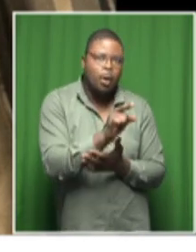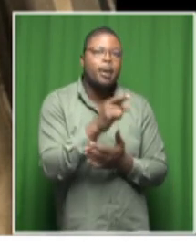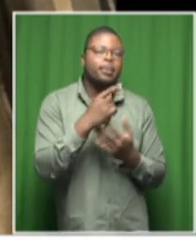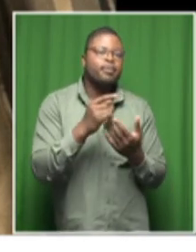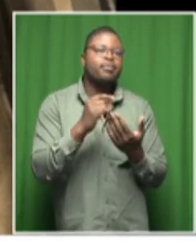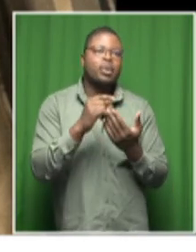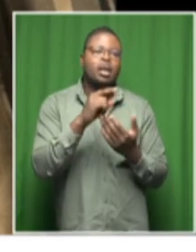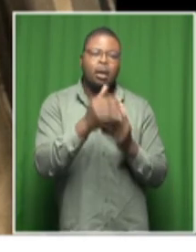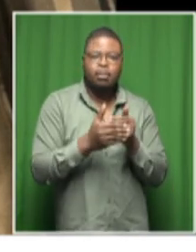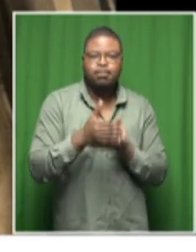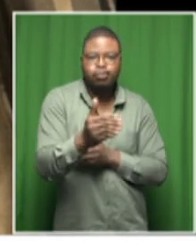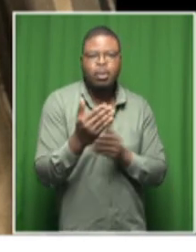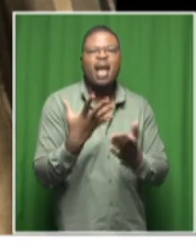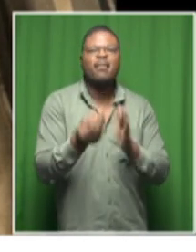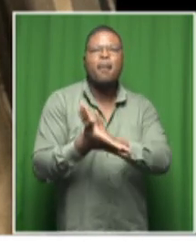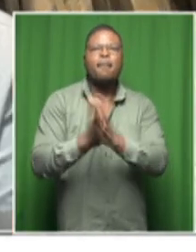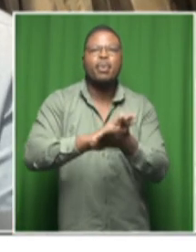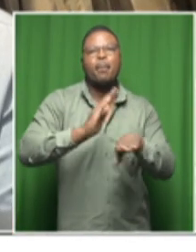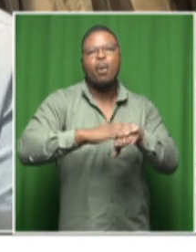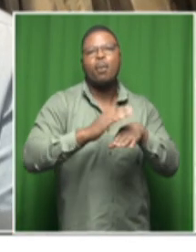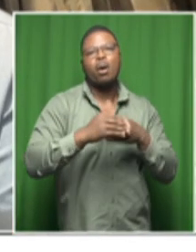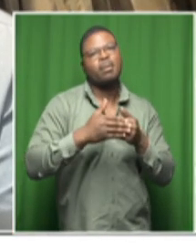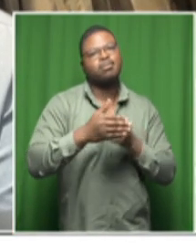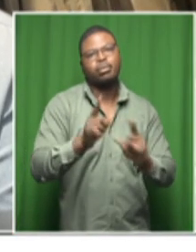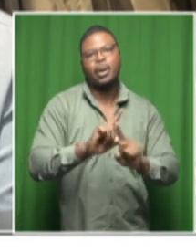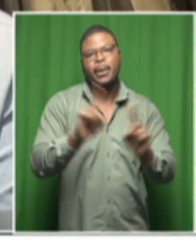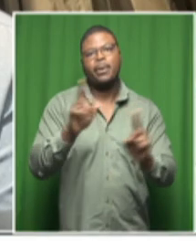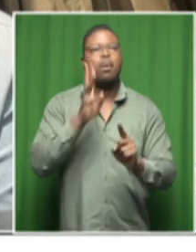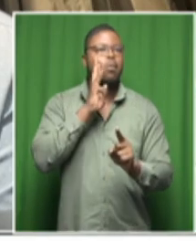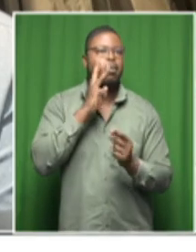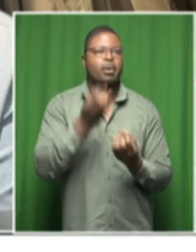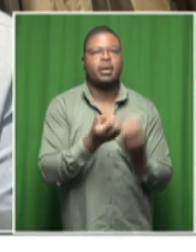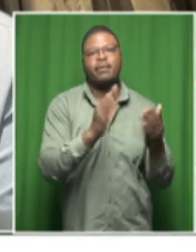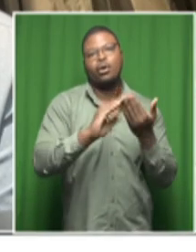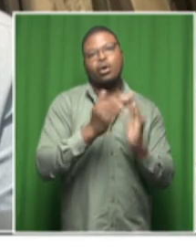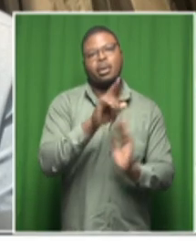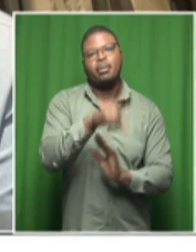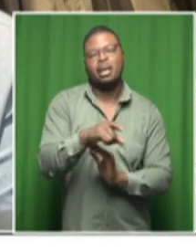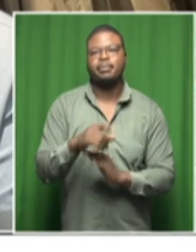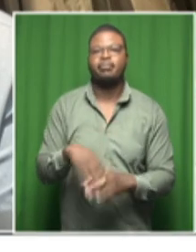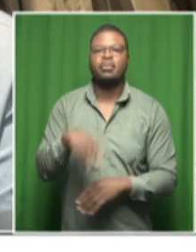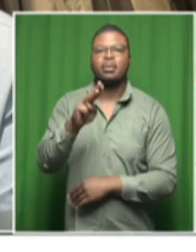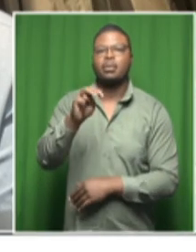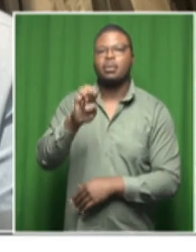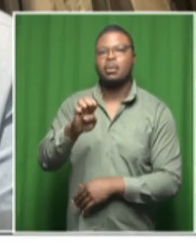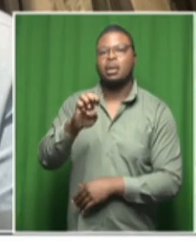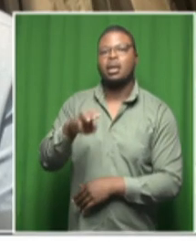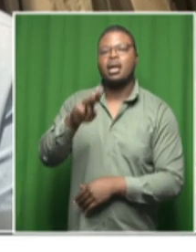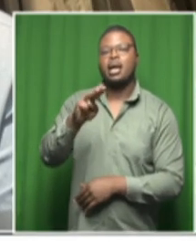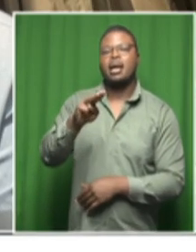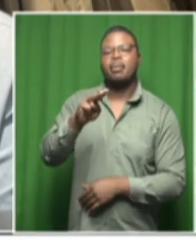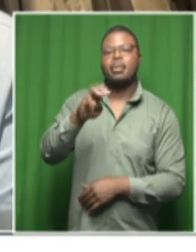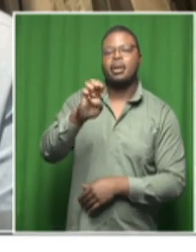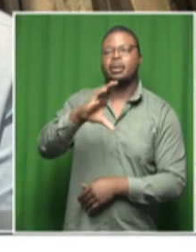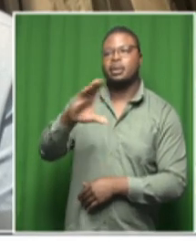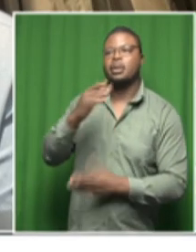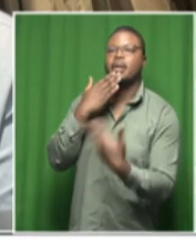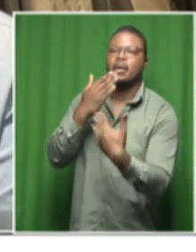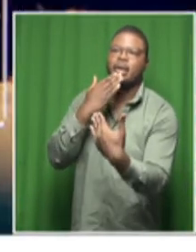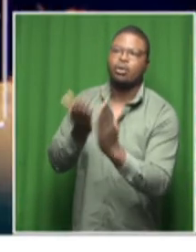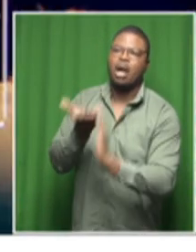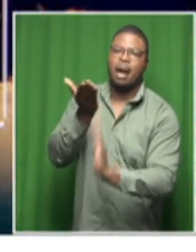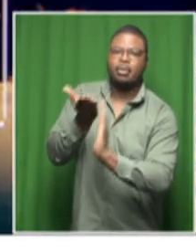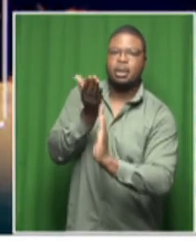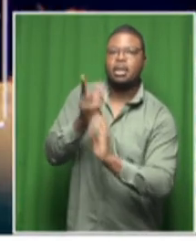any disaster from occurring all right uh mc thank you thanks for the update we definitely will be get more updates as the day goes along i'm sure the